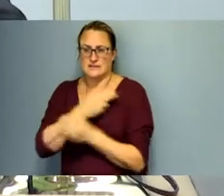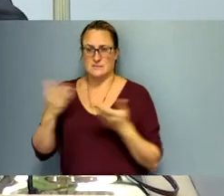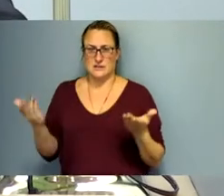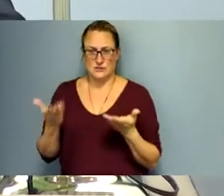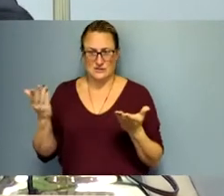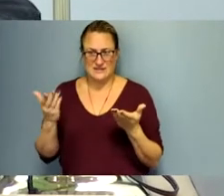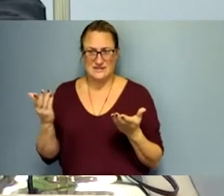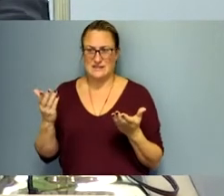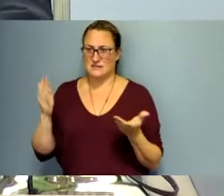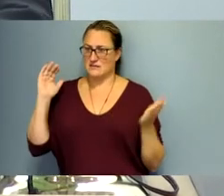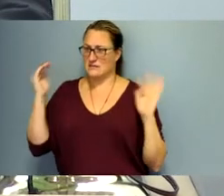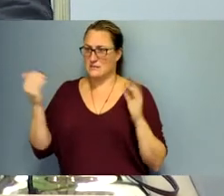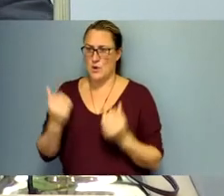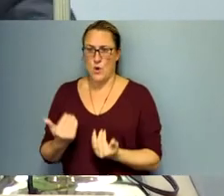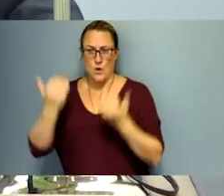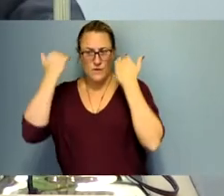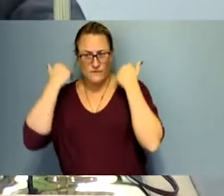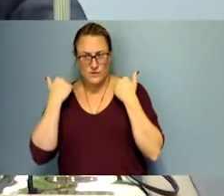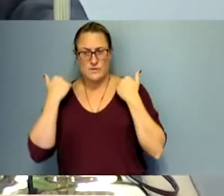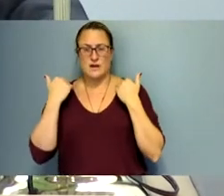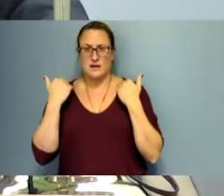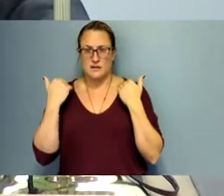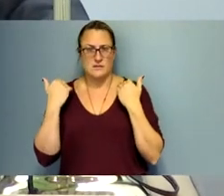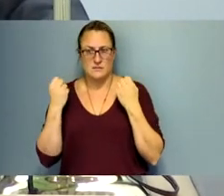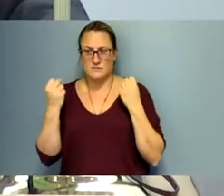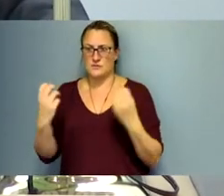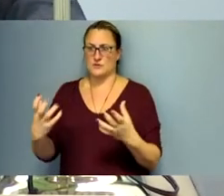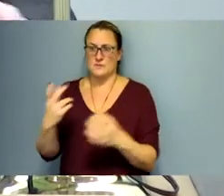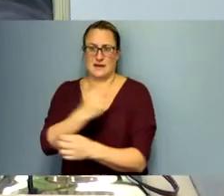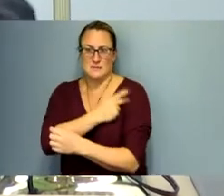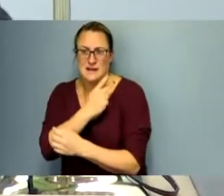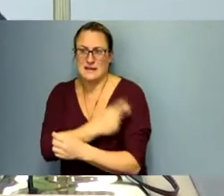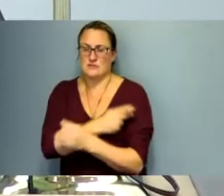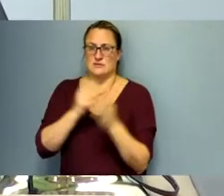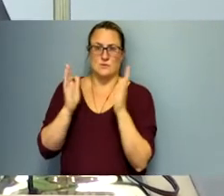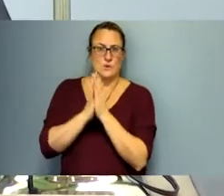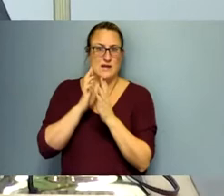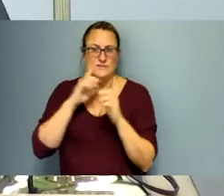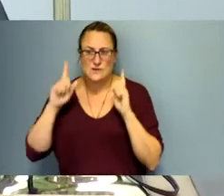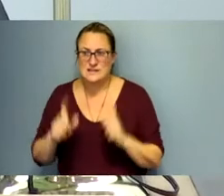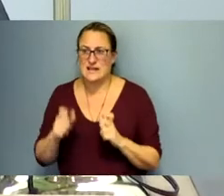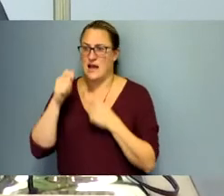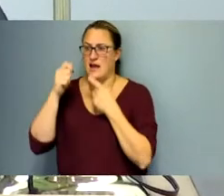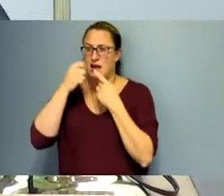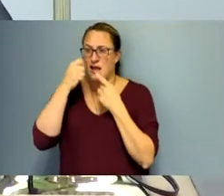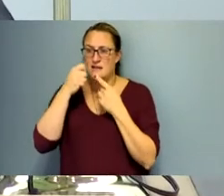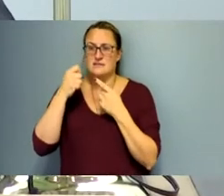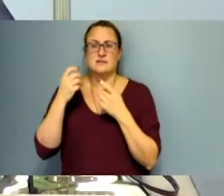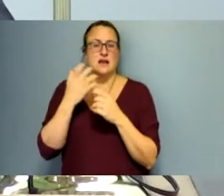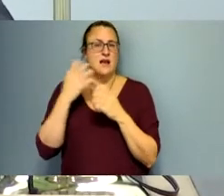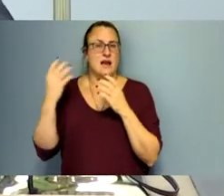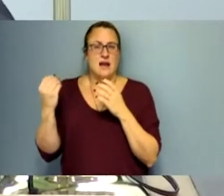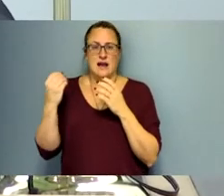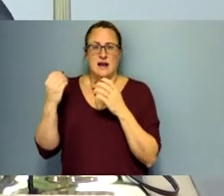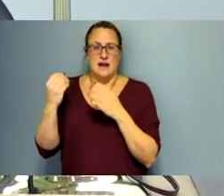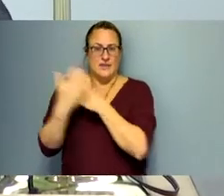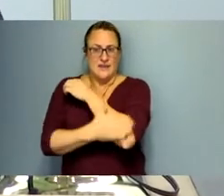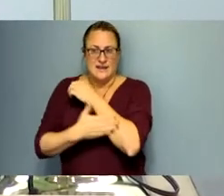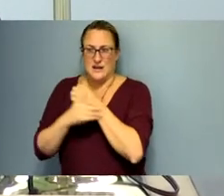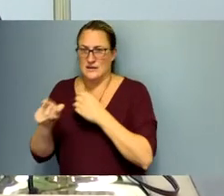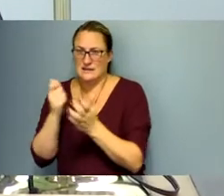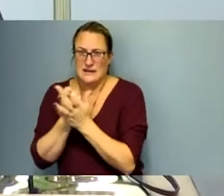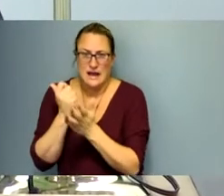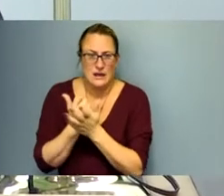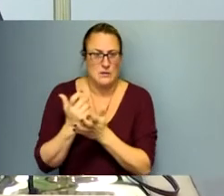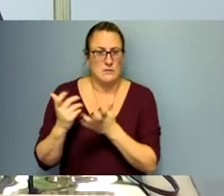um by uh patients and by requests for tests and the need for the county uh to assist them and